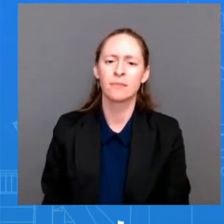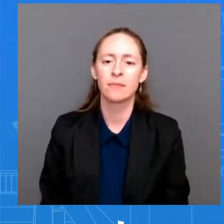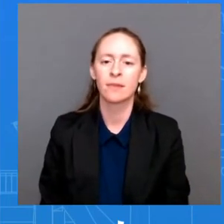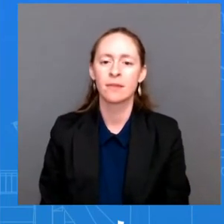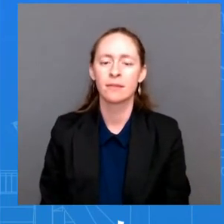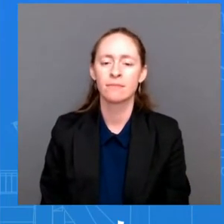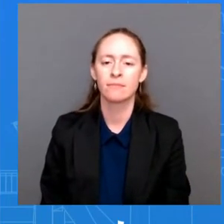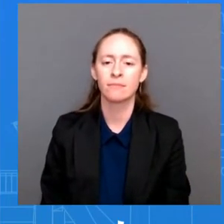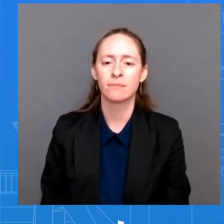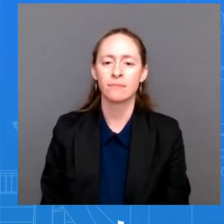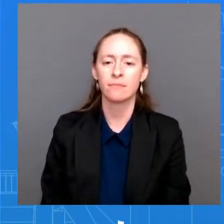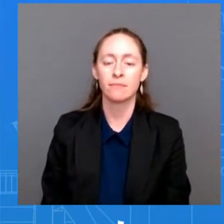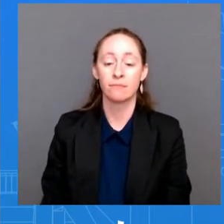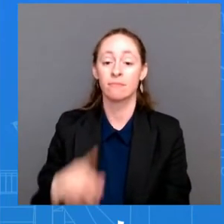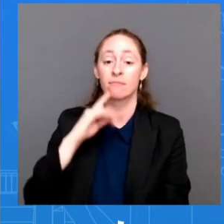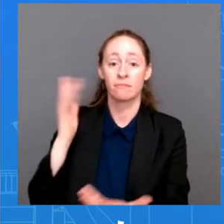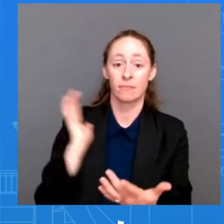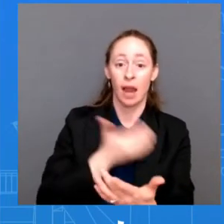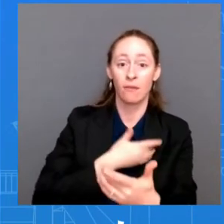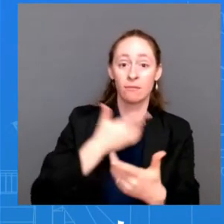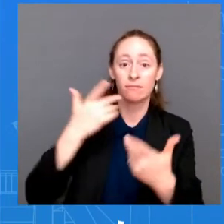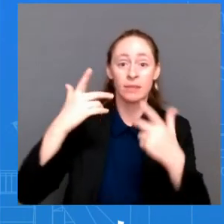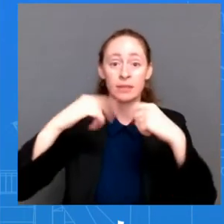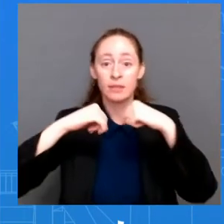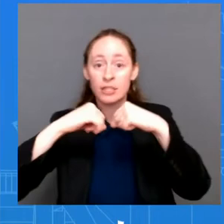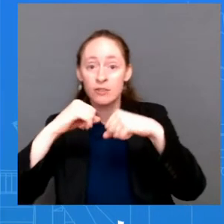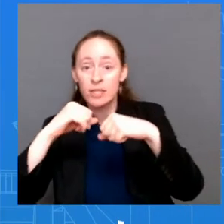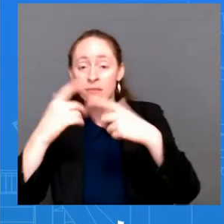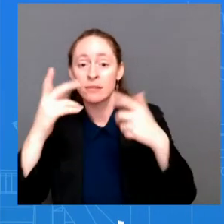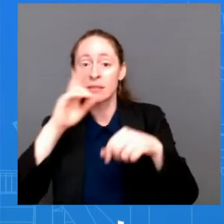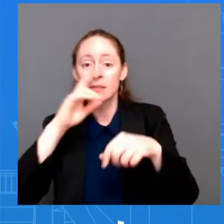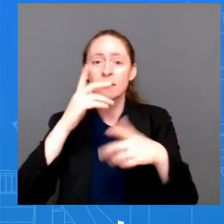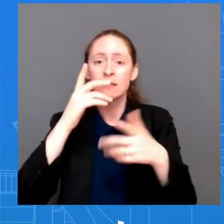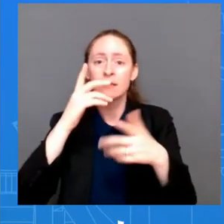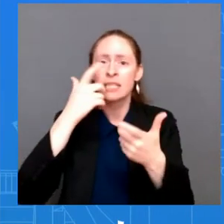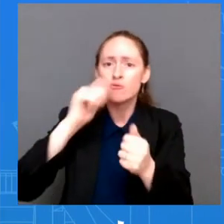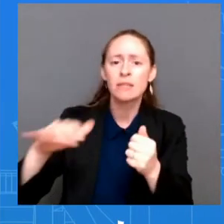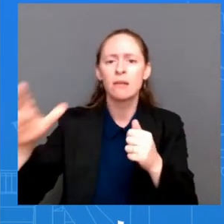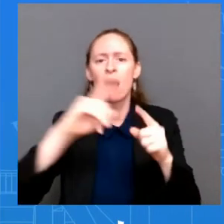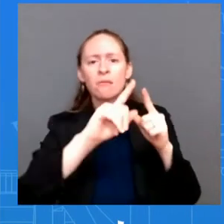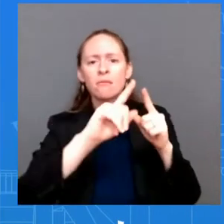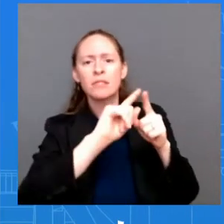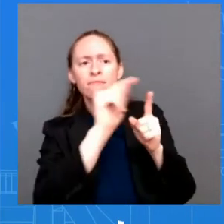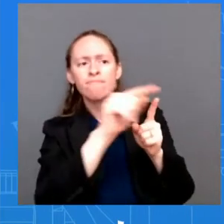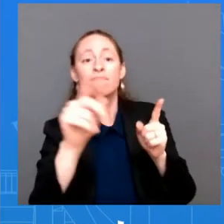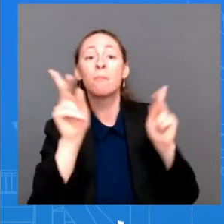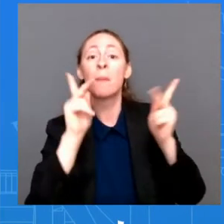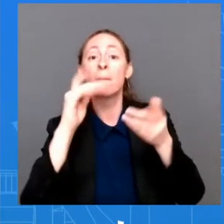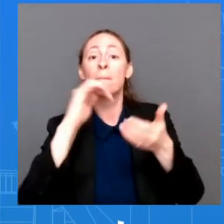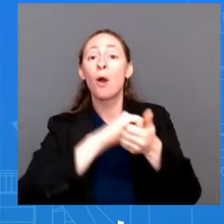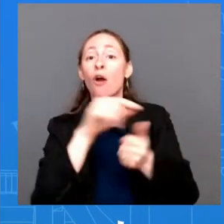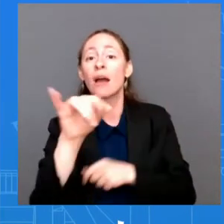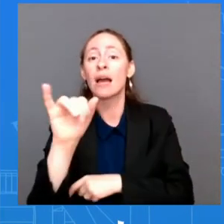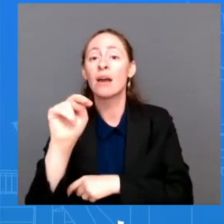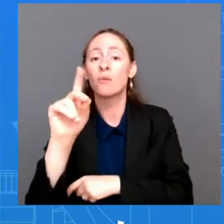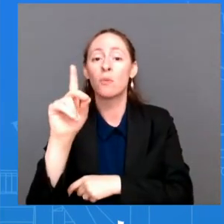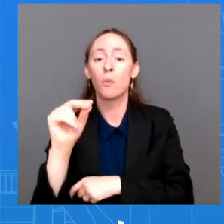interests of our allies and partners that are at stake in the Indo-Pacific on any given day. There's every reason for this